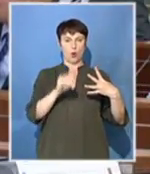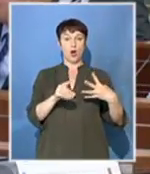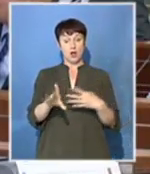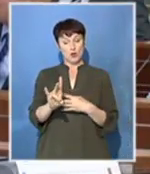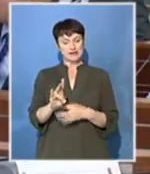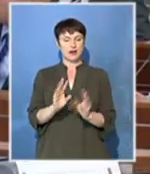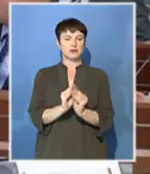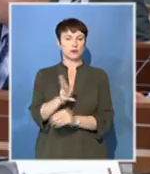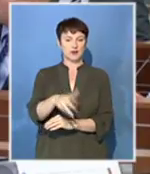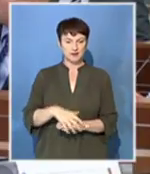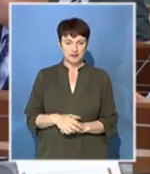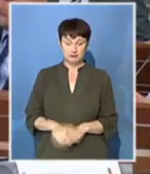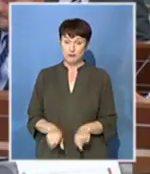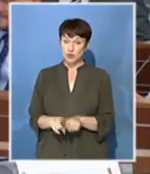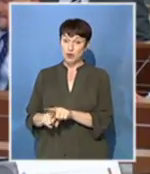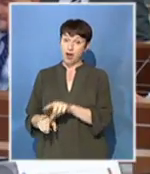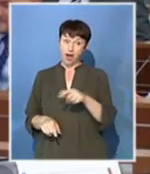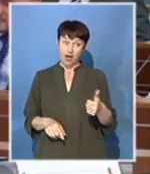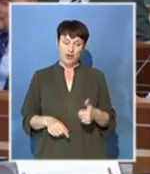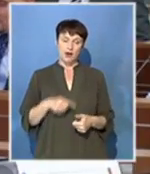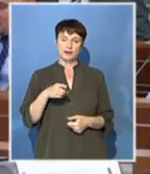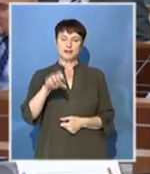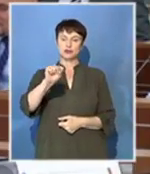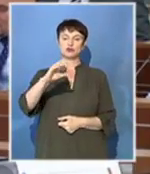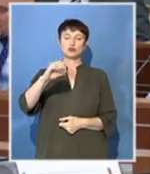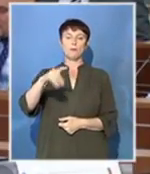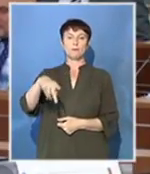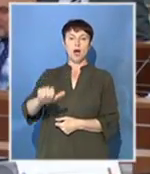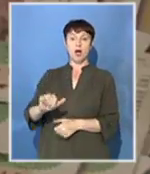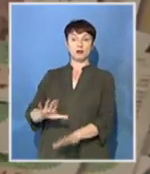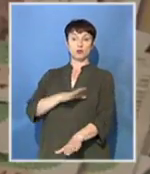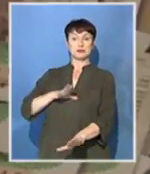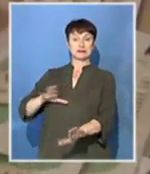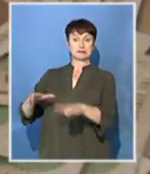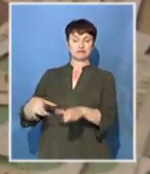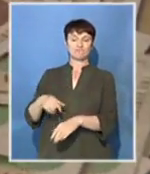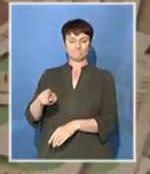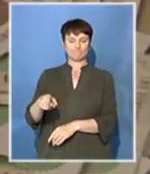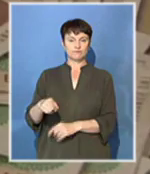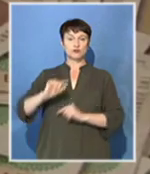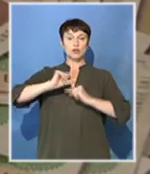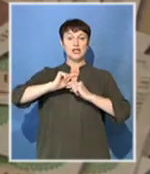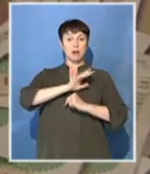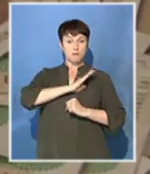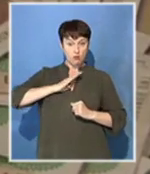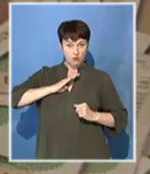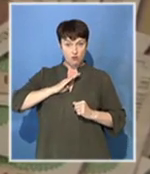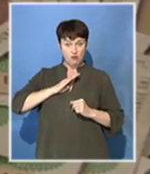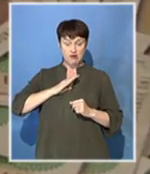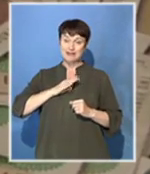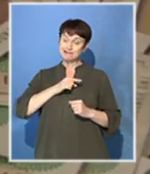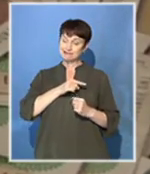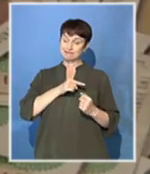entire board of Transnet will come under Scoper's eagle eyes on Wednesday. They'll have to explain the loss of some four